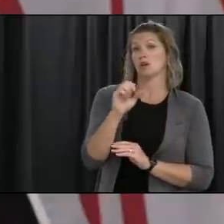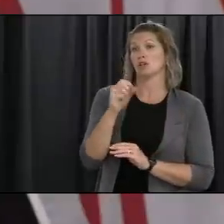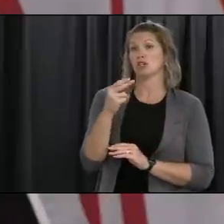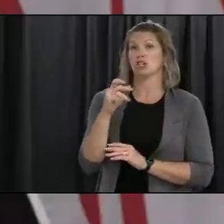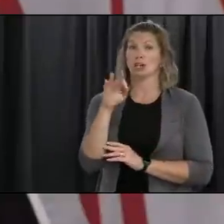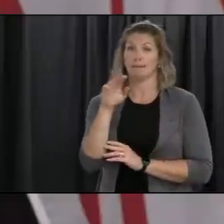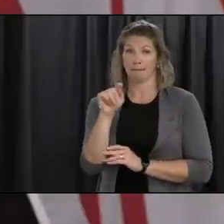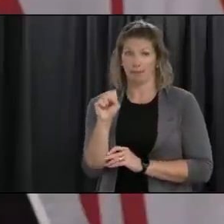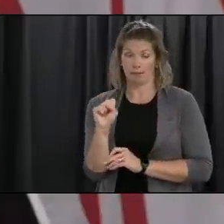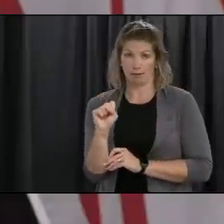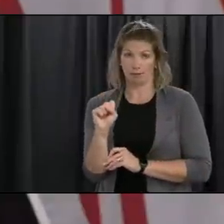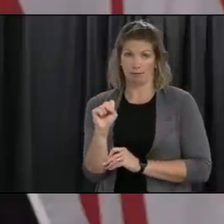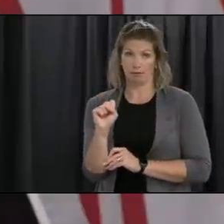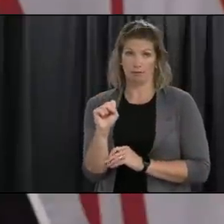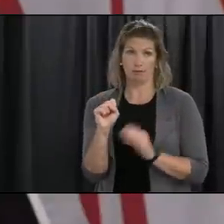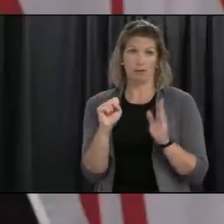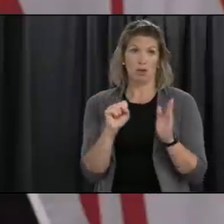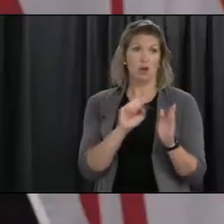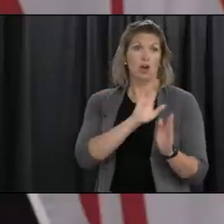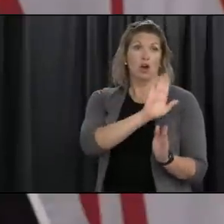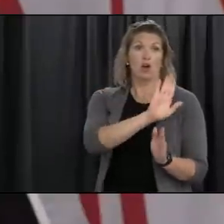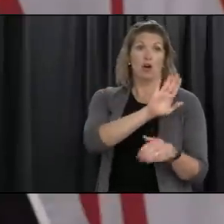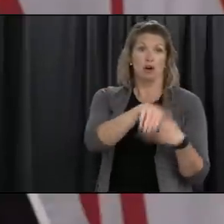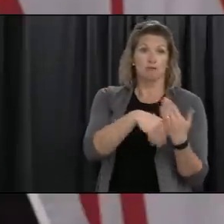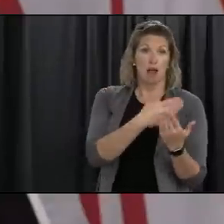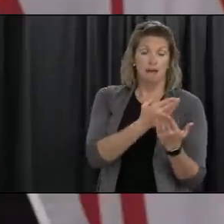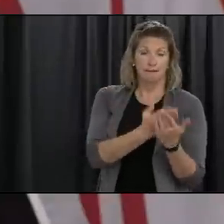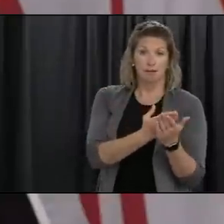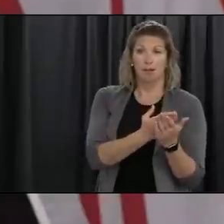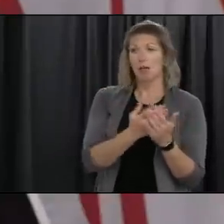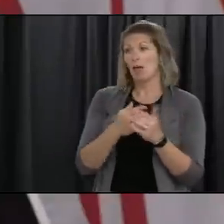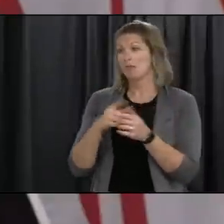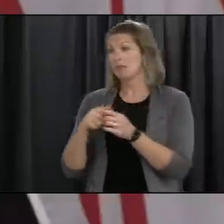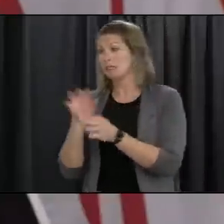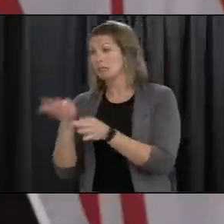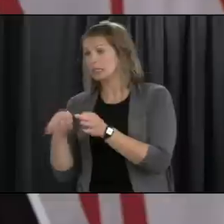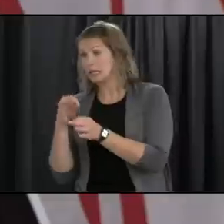part of the period between their arrival and them getting tested